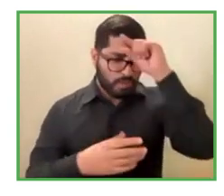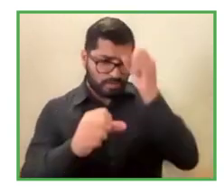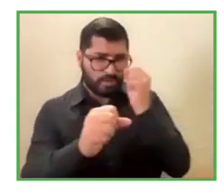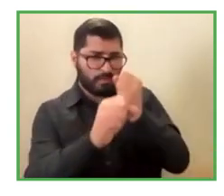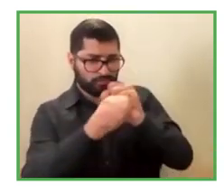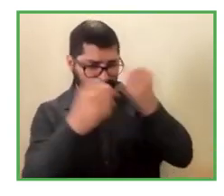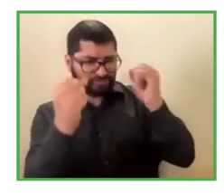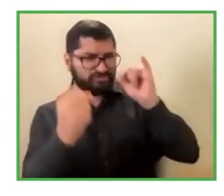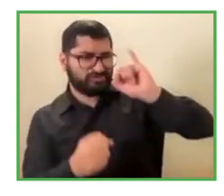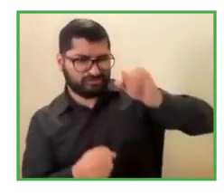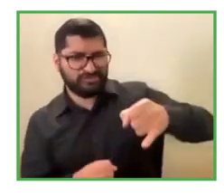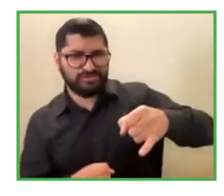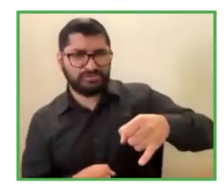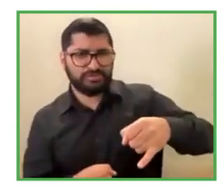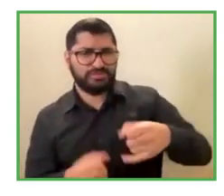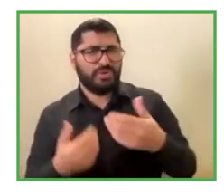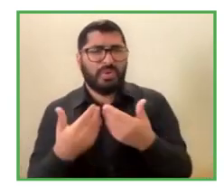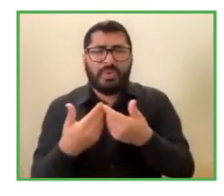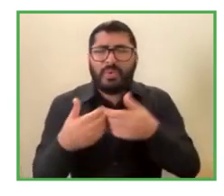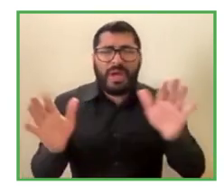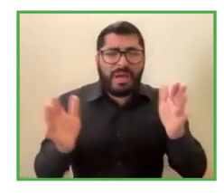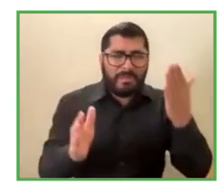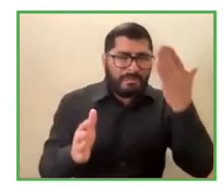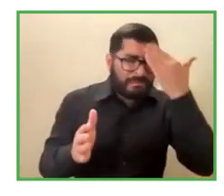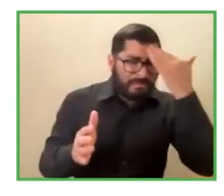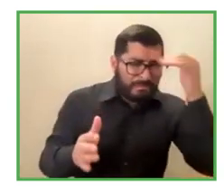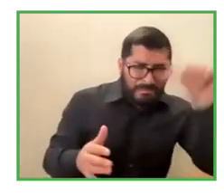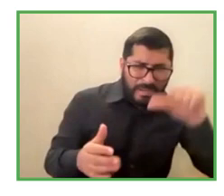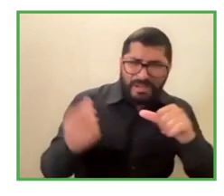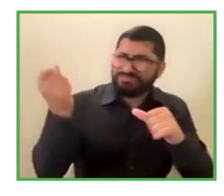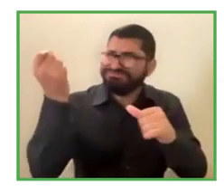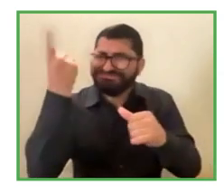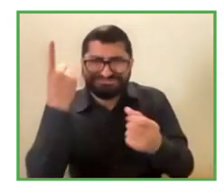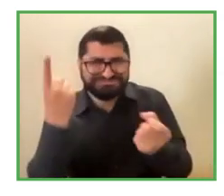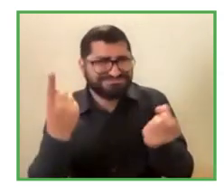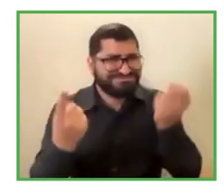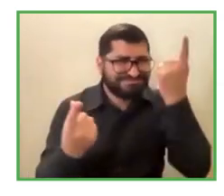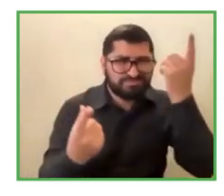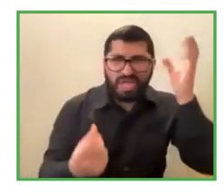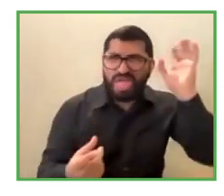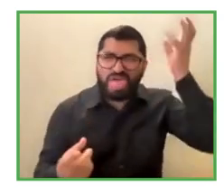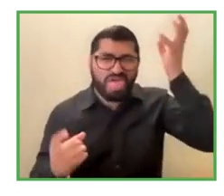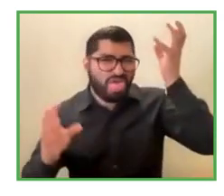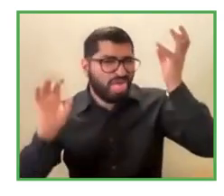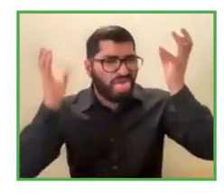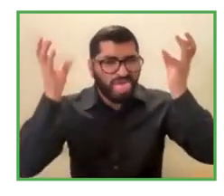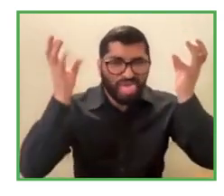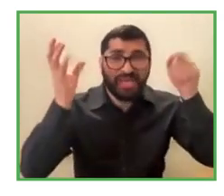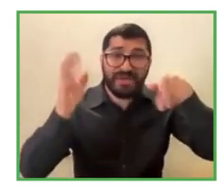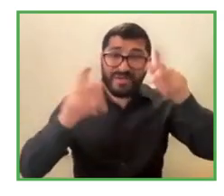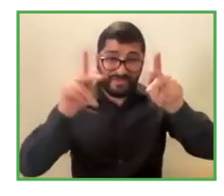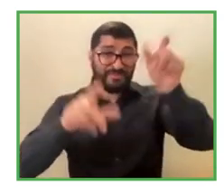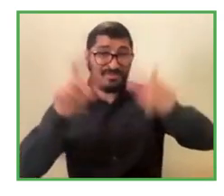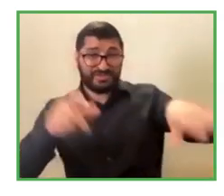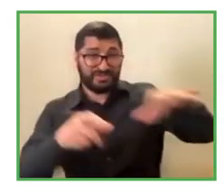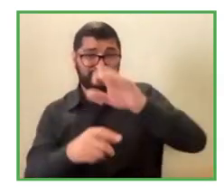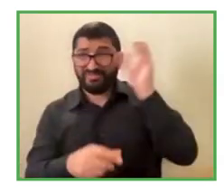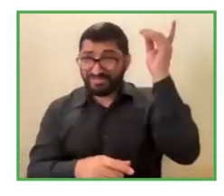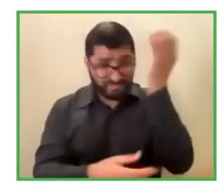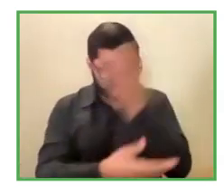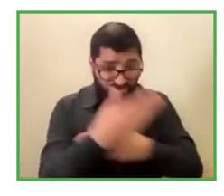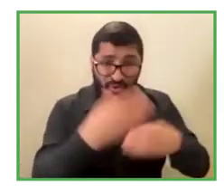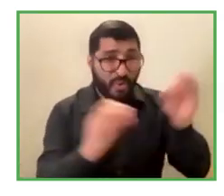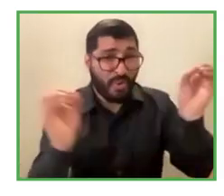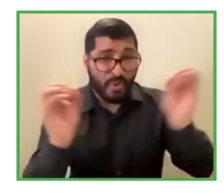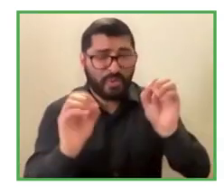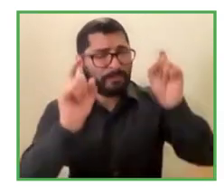without disability so that, you know, it helps in terms of bridging the gap. Now, as far as the public initiatives are concerned that, you know, we